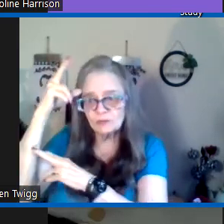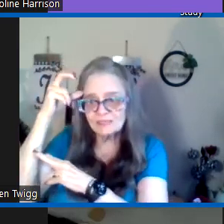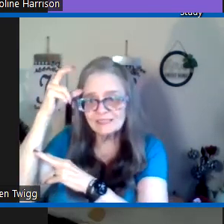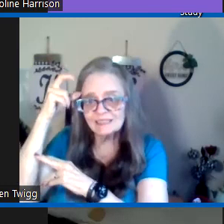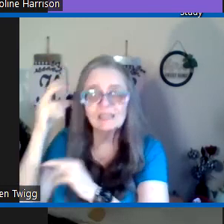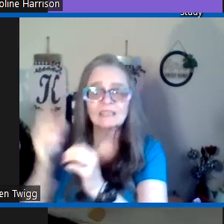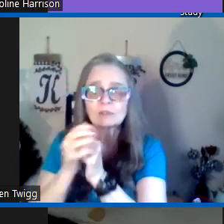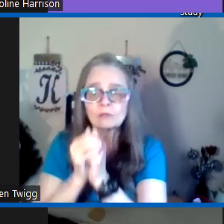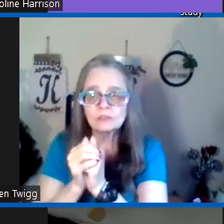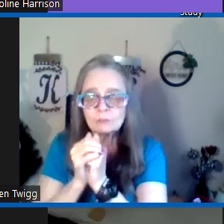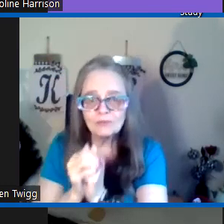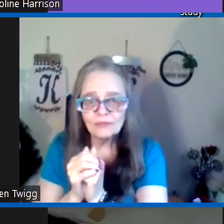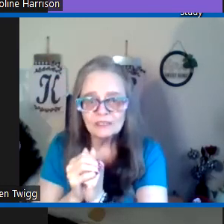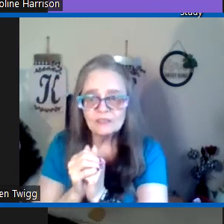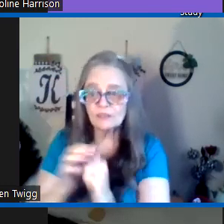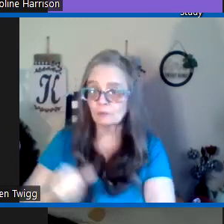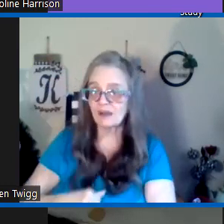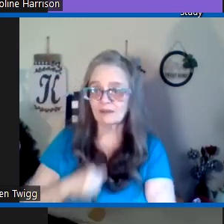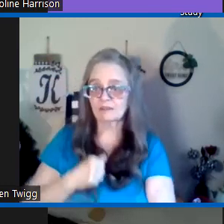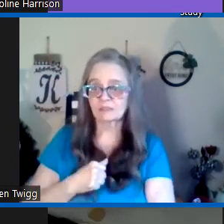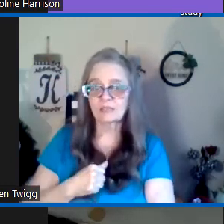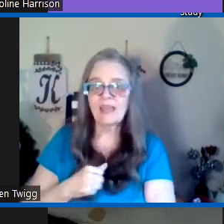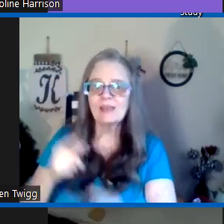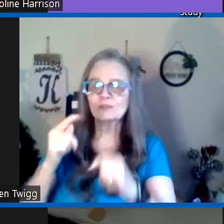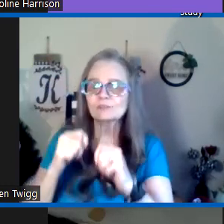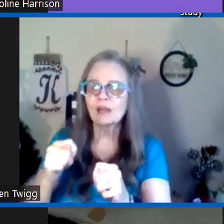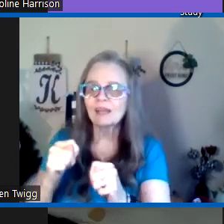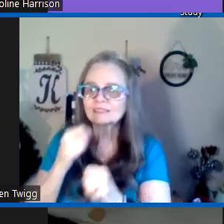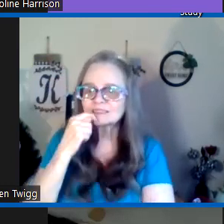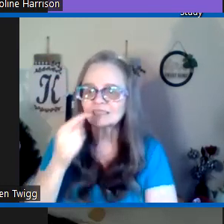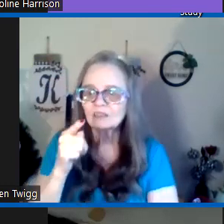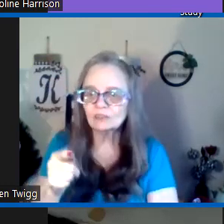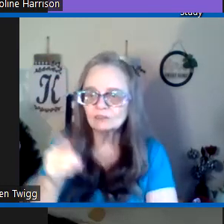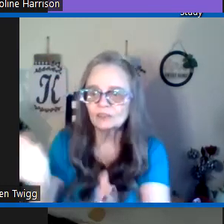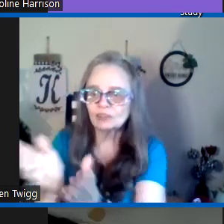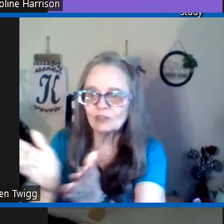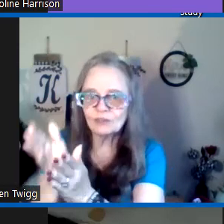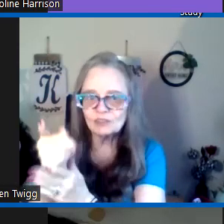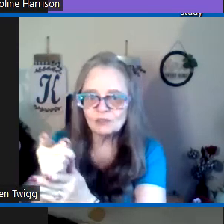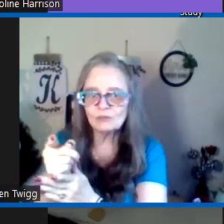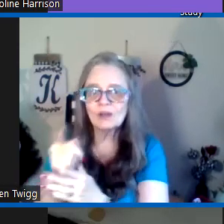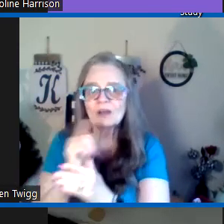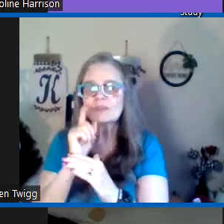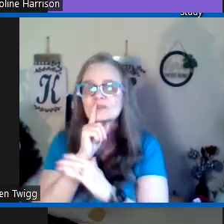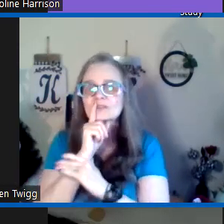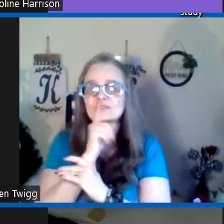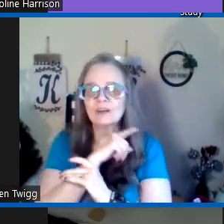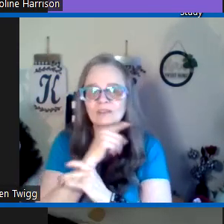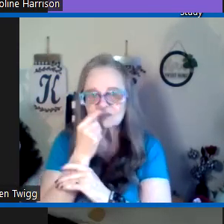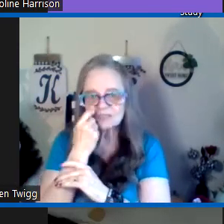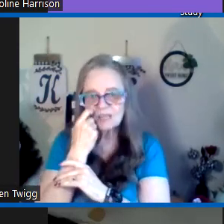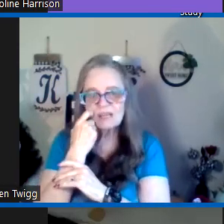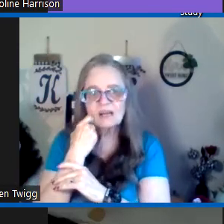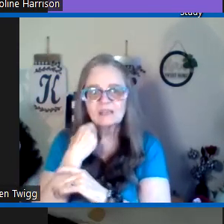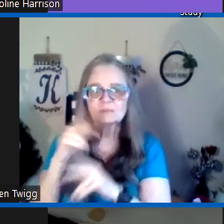many that are doing satanic worship and things and they're proud of it and they're trying to tell you and encourage you those are